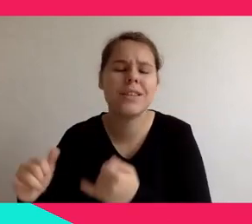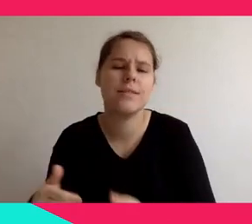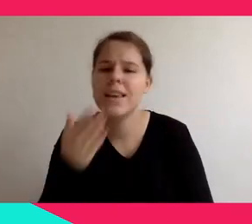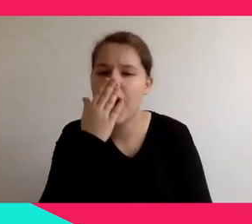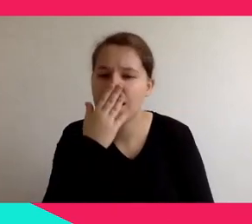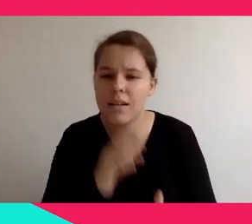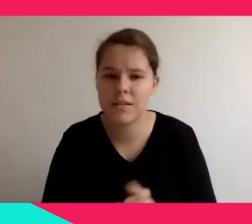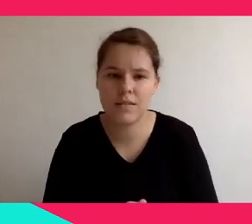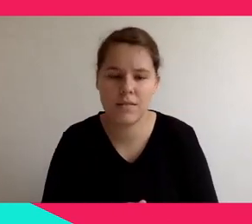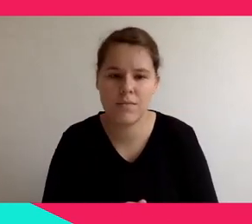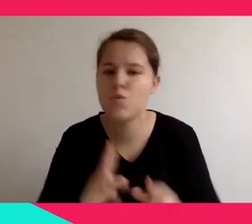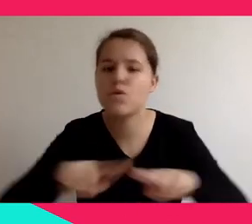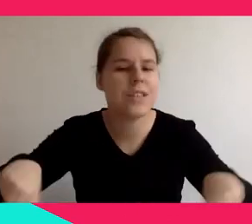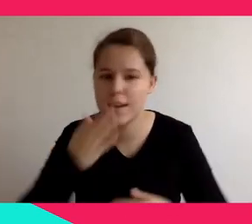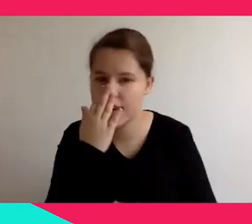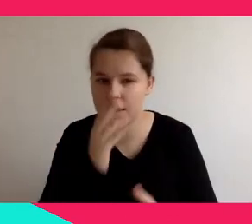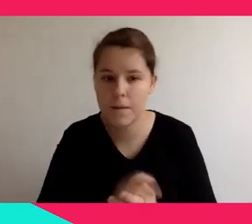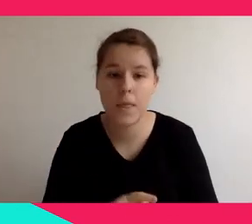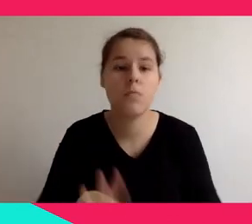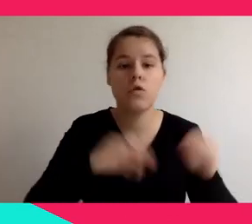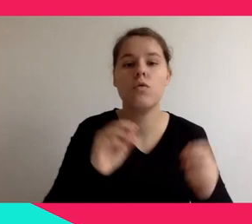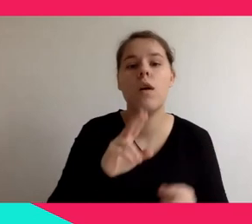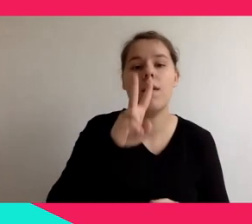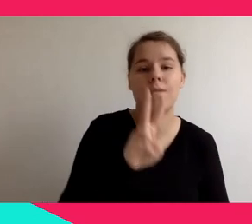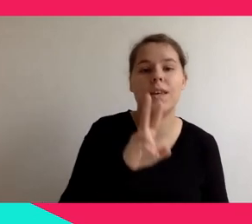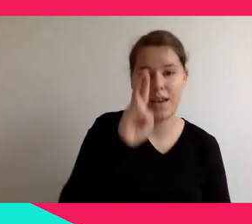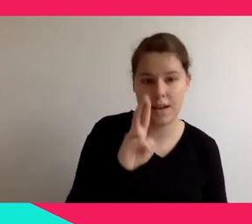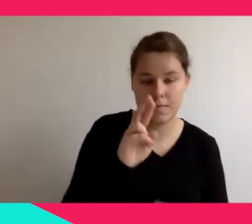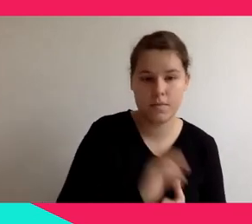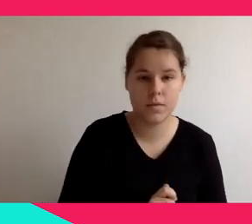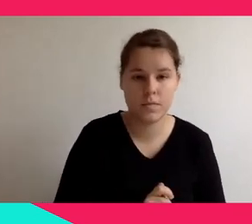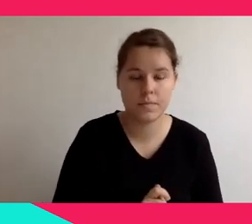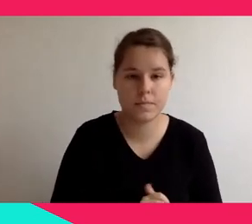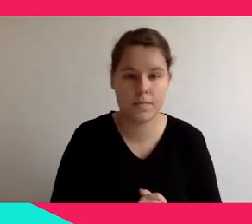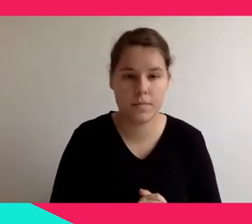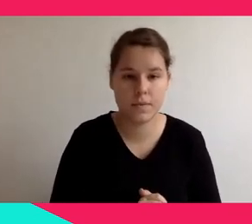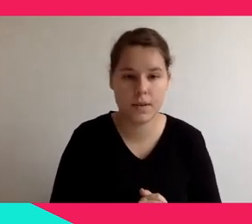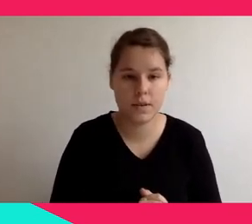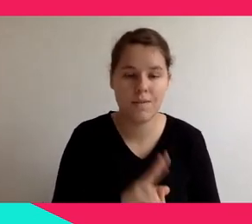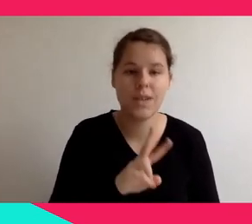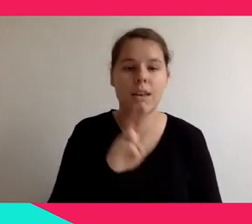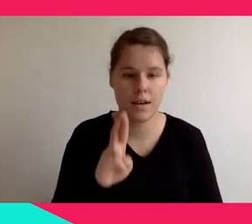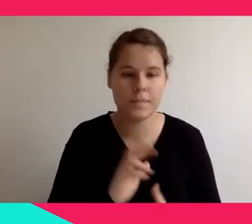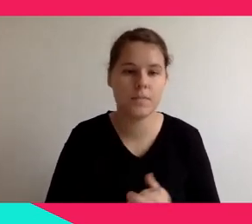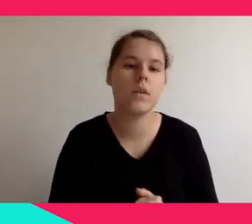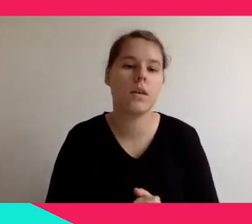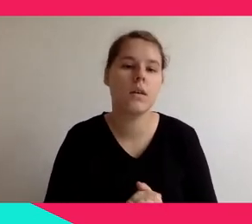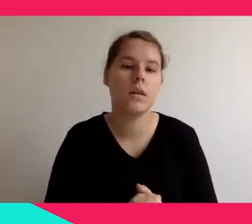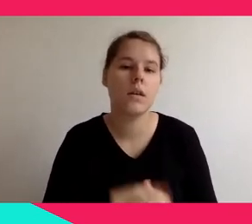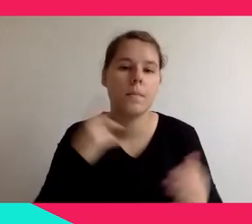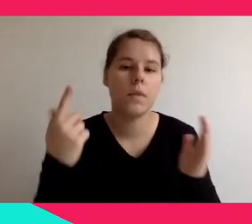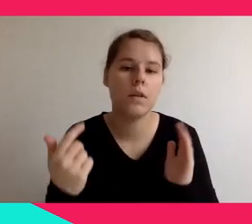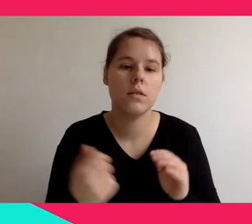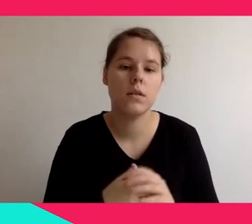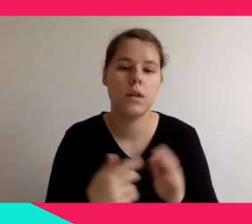is usually... I mean, virtual reality usually uses headsets, virtual reality headsets. And it's